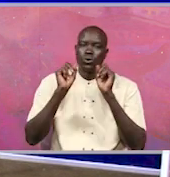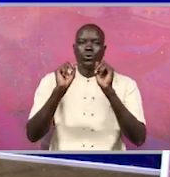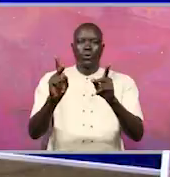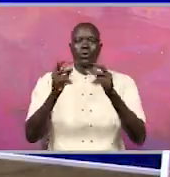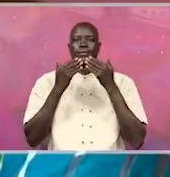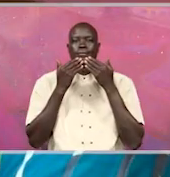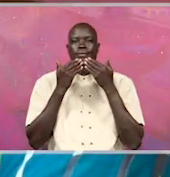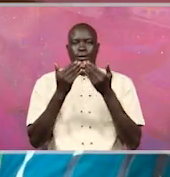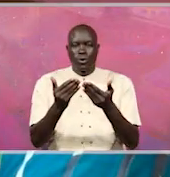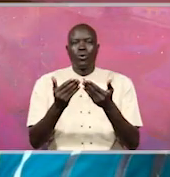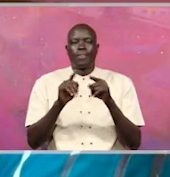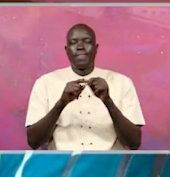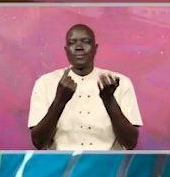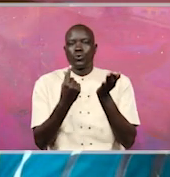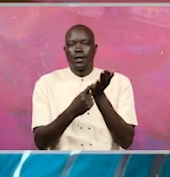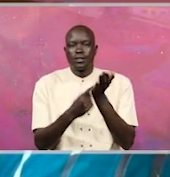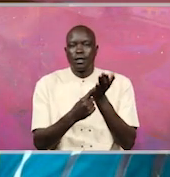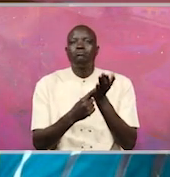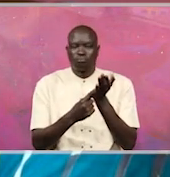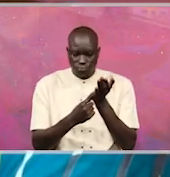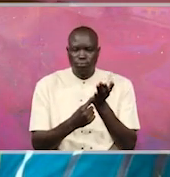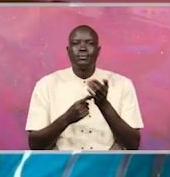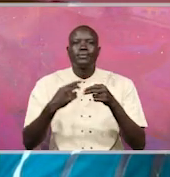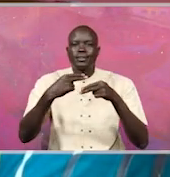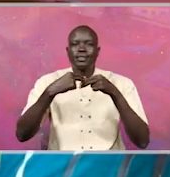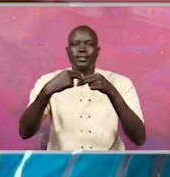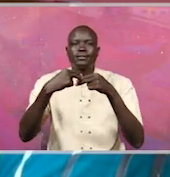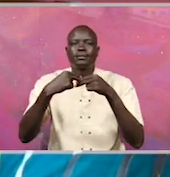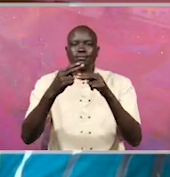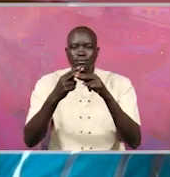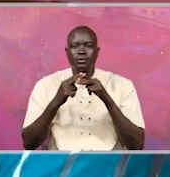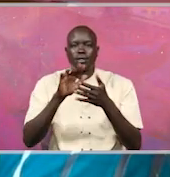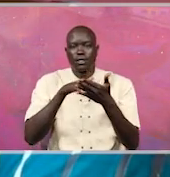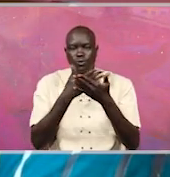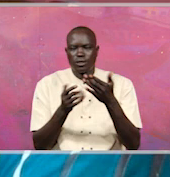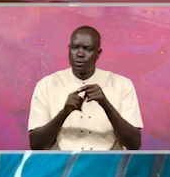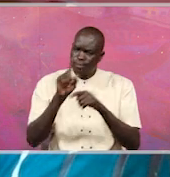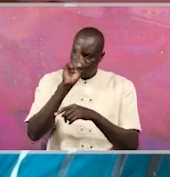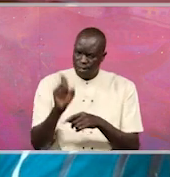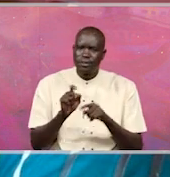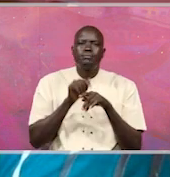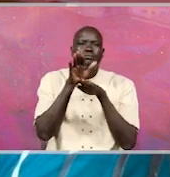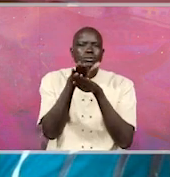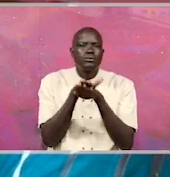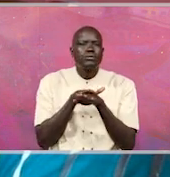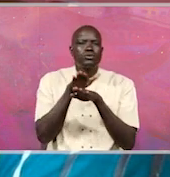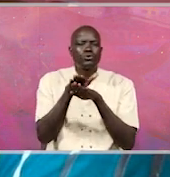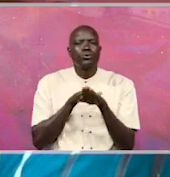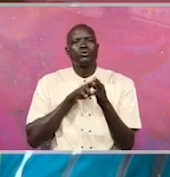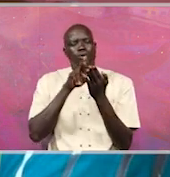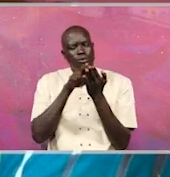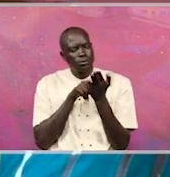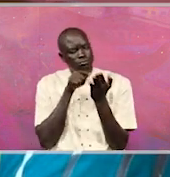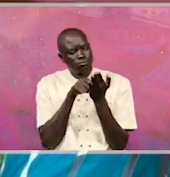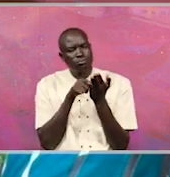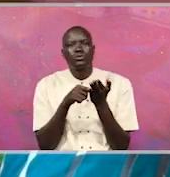Okay. Thank you so much, Uganda Debt Network. You are asking about the delay in handling the reports of the auditor